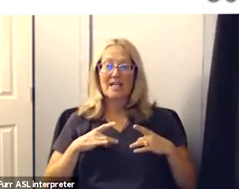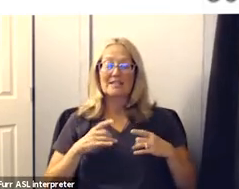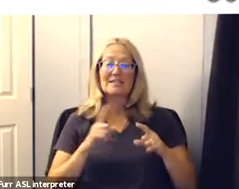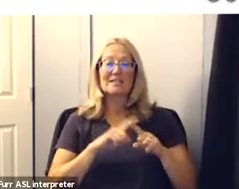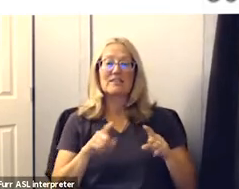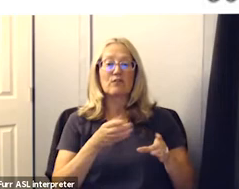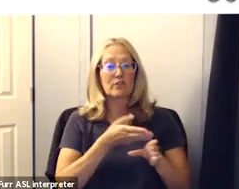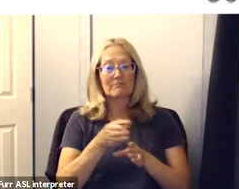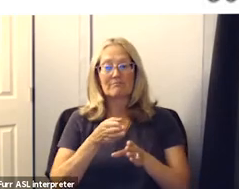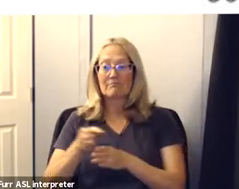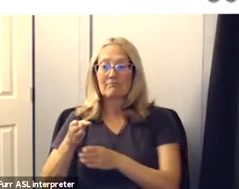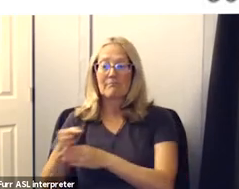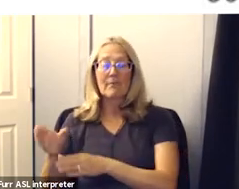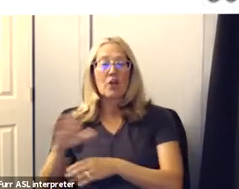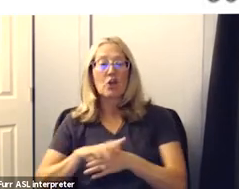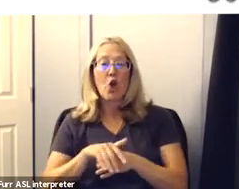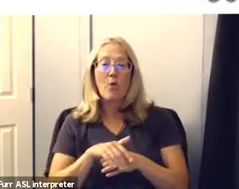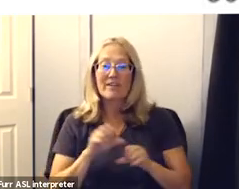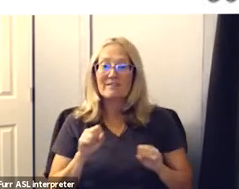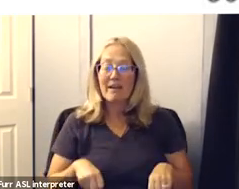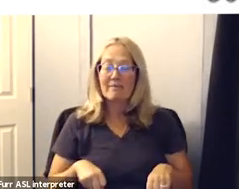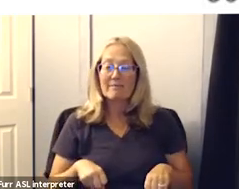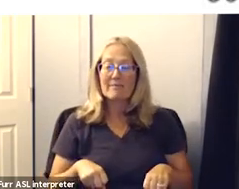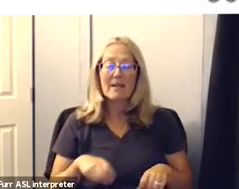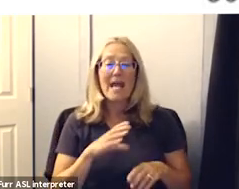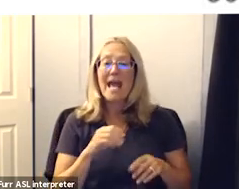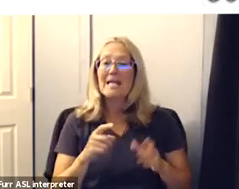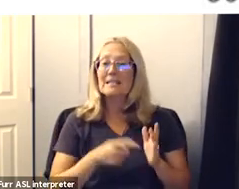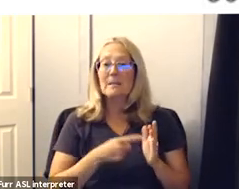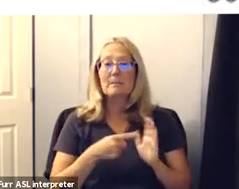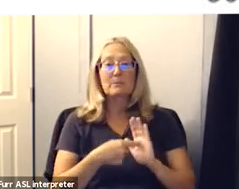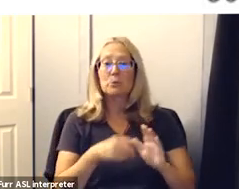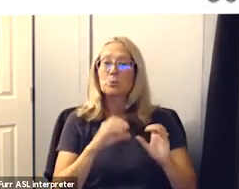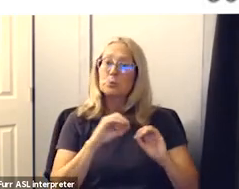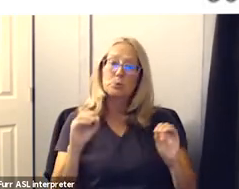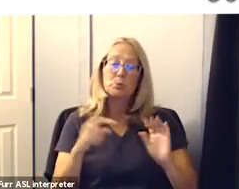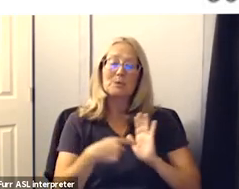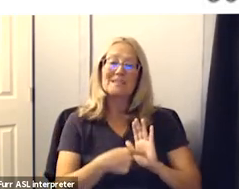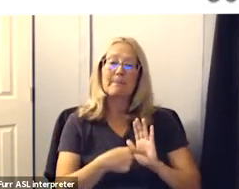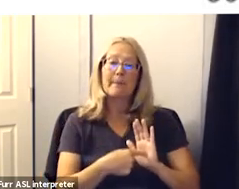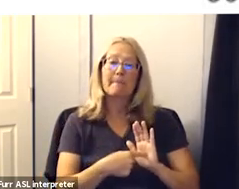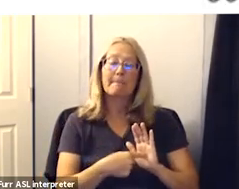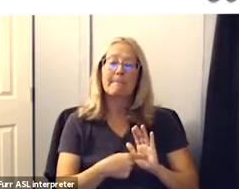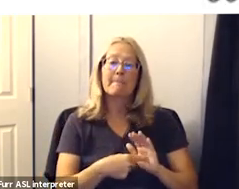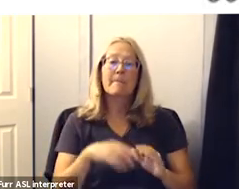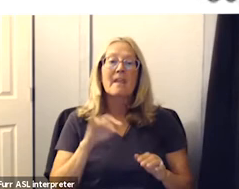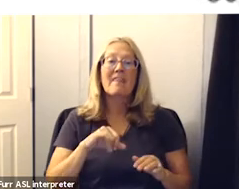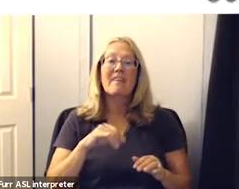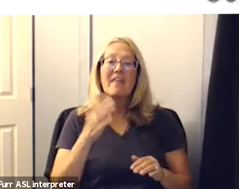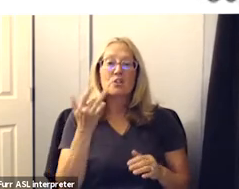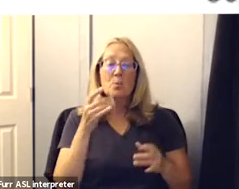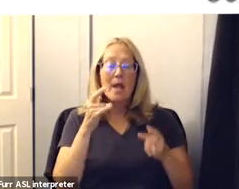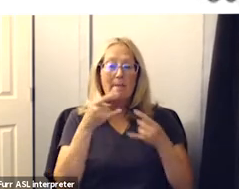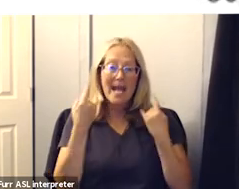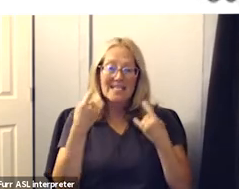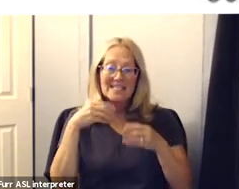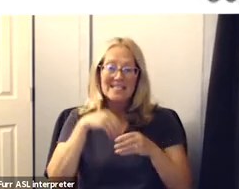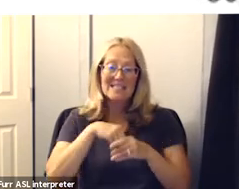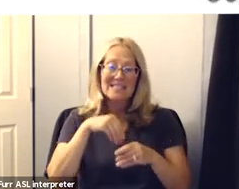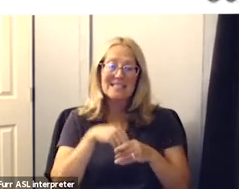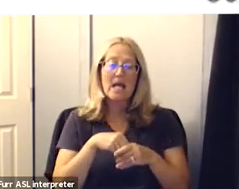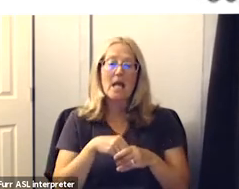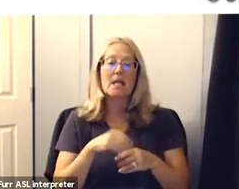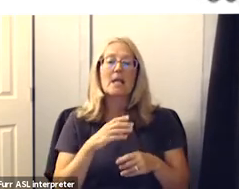and show little or no symptoms uh this is why wearing our masks indoors and i'll be